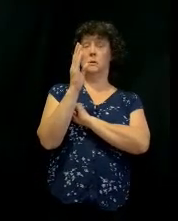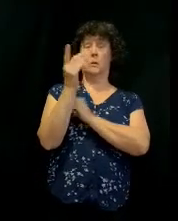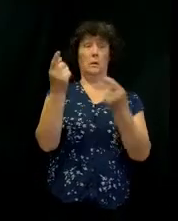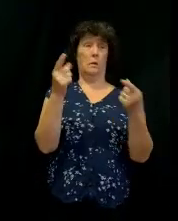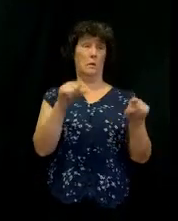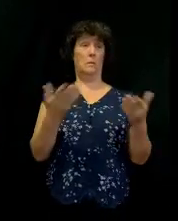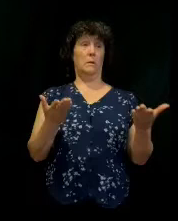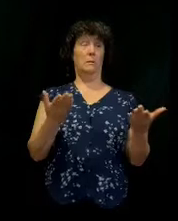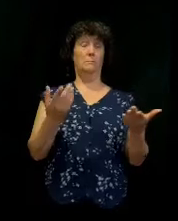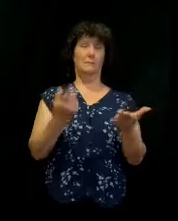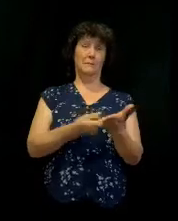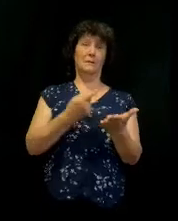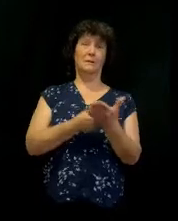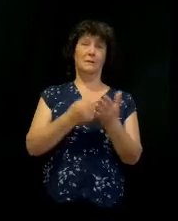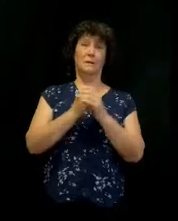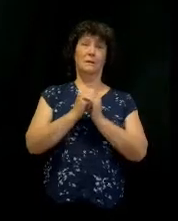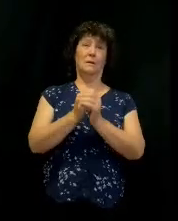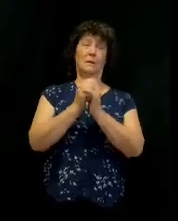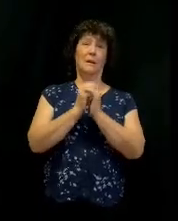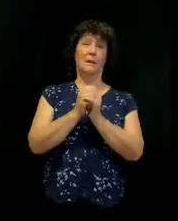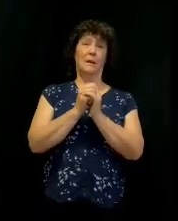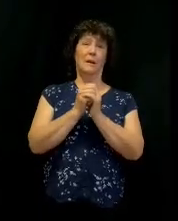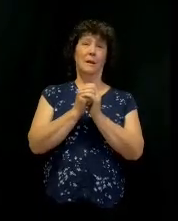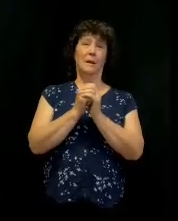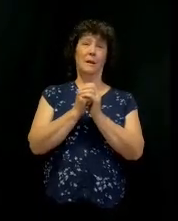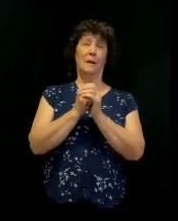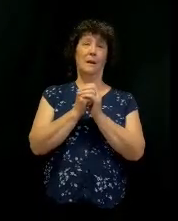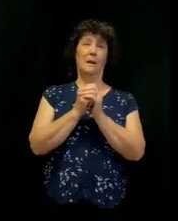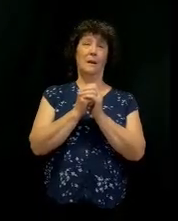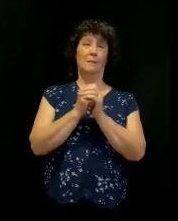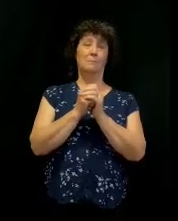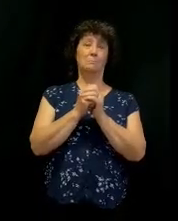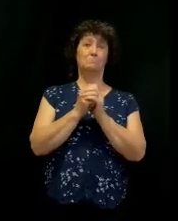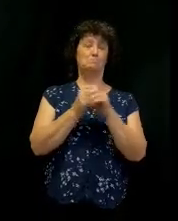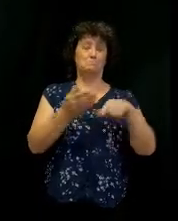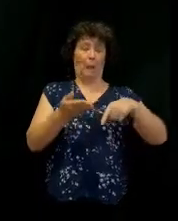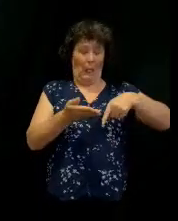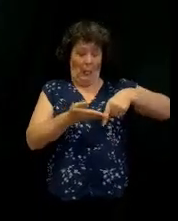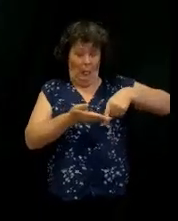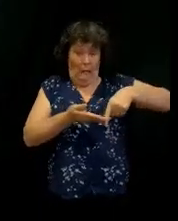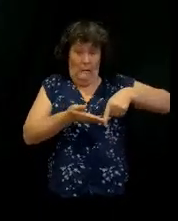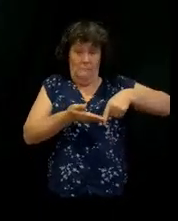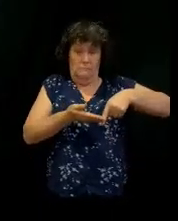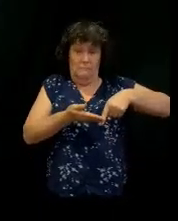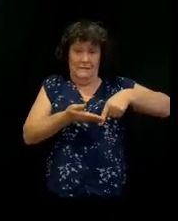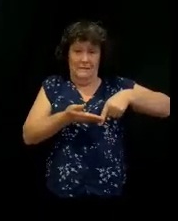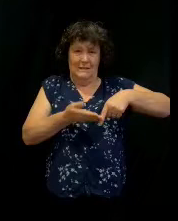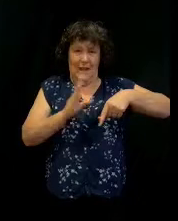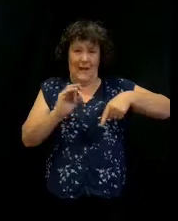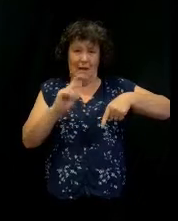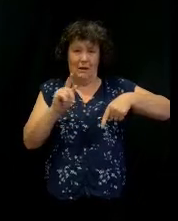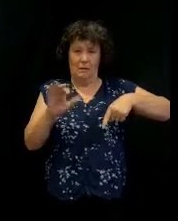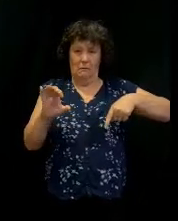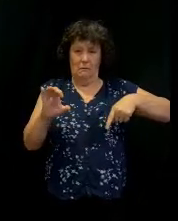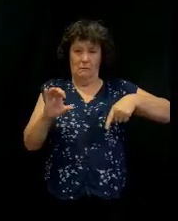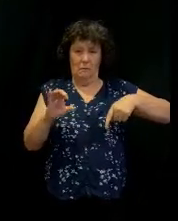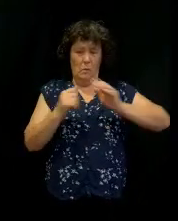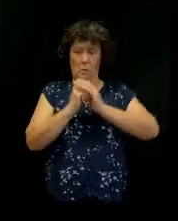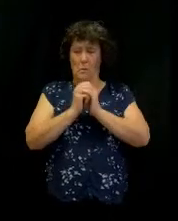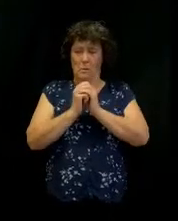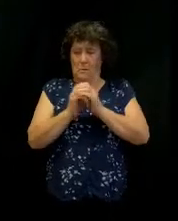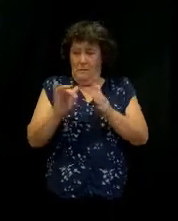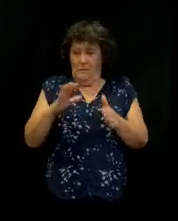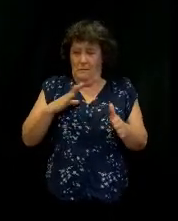Now, there's sometimes a worship only goes ankle deep. That's the way it goes. Sometimes that's the way it is. It's just ankle deep worship. And that's okay.